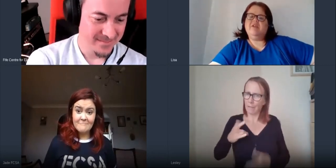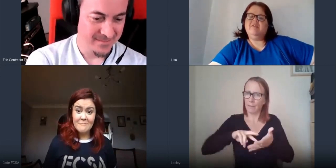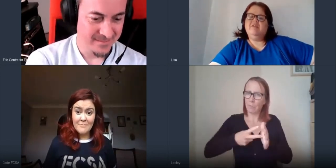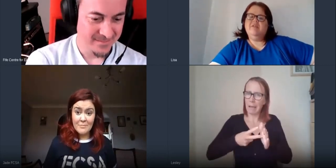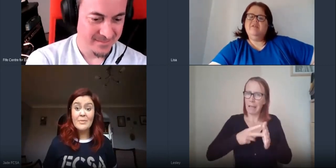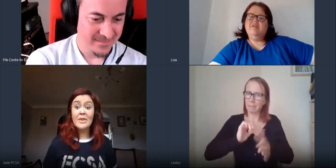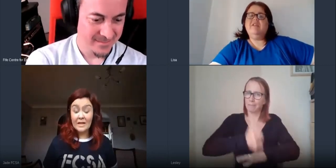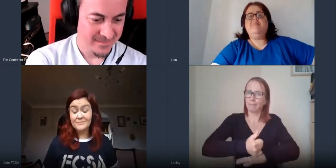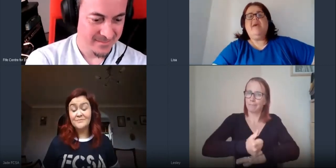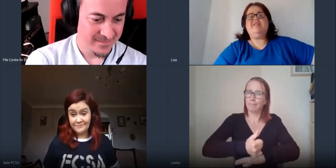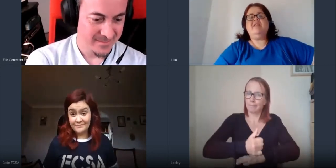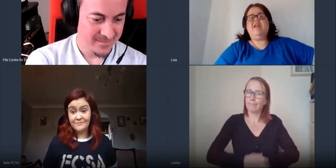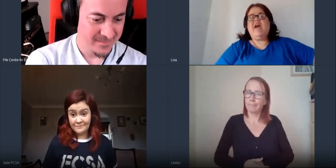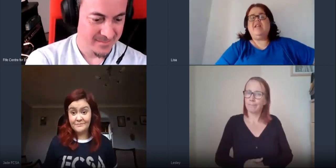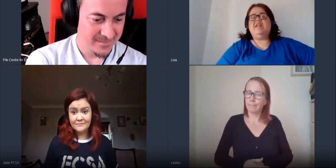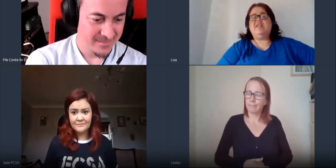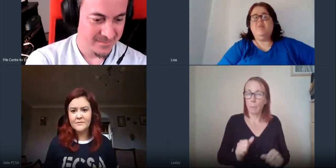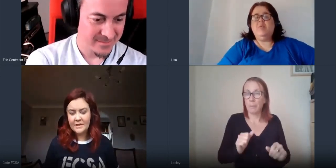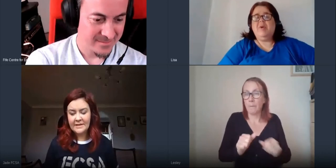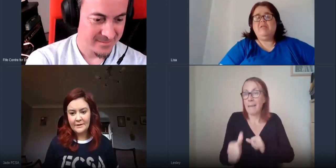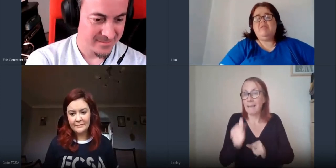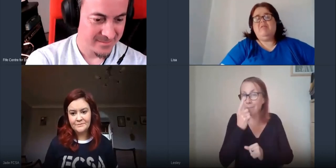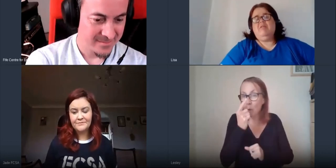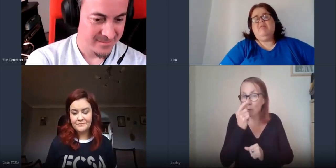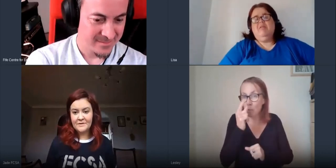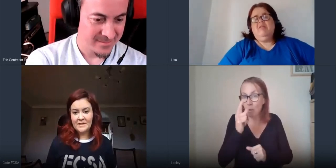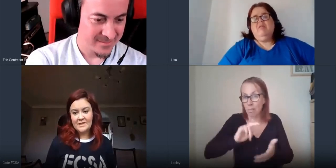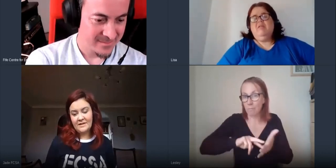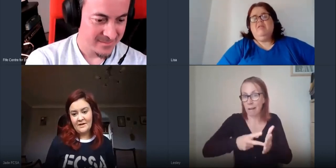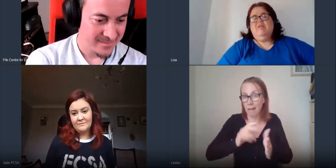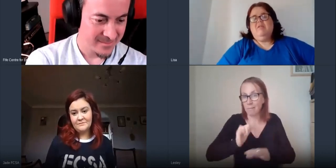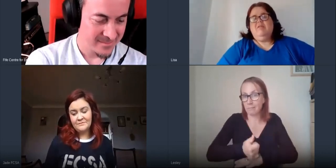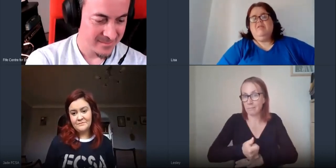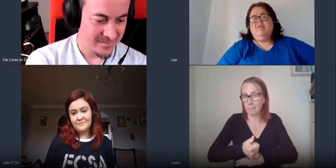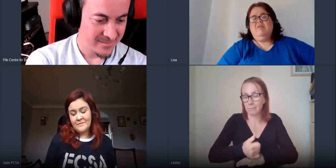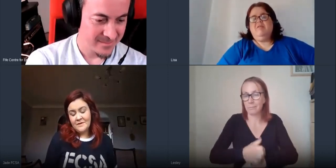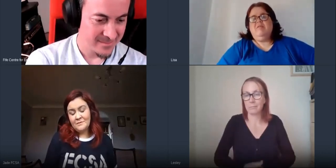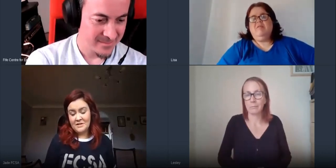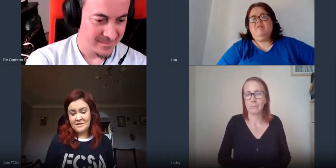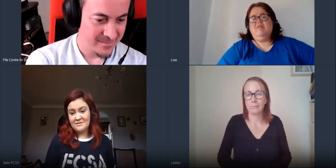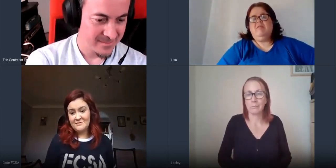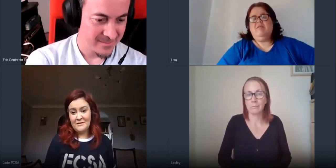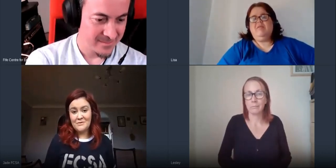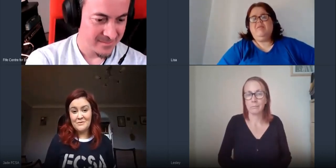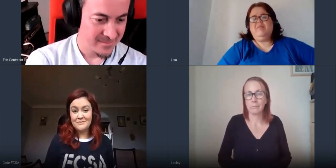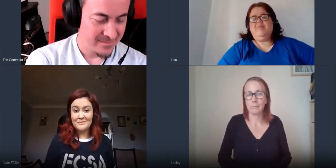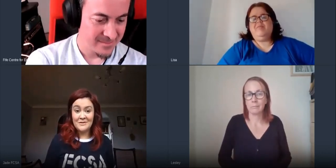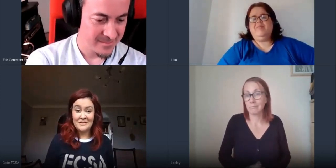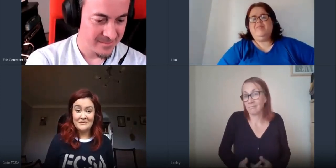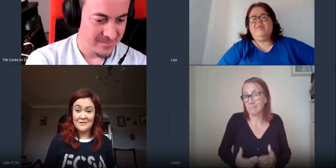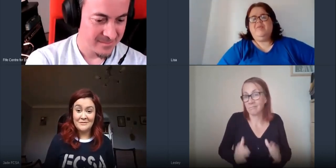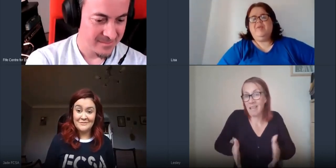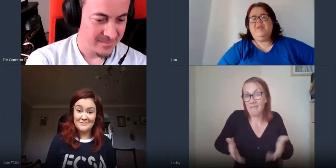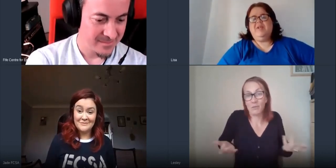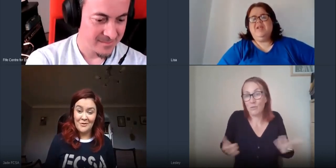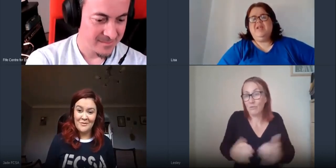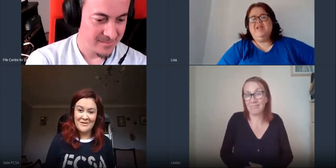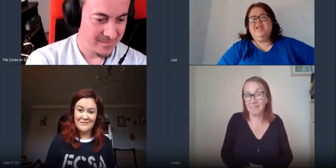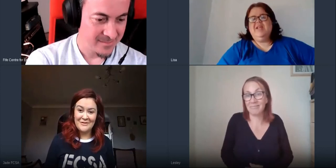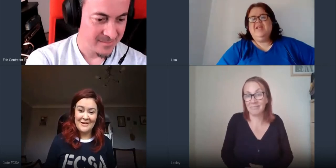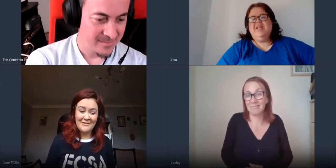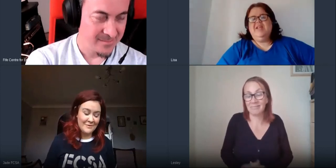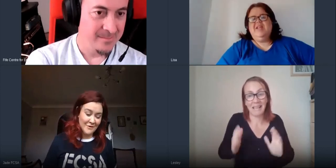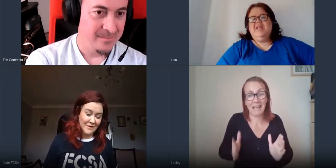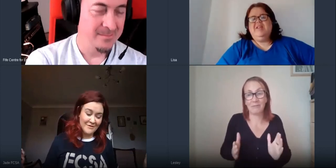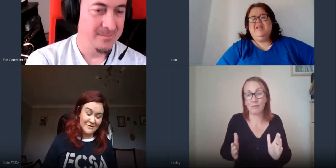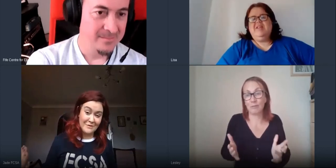to the best that you can at this moment yeah i'm just have to just have to roll with it for